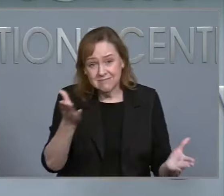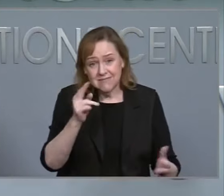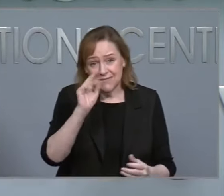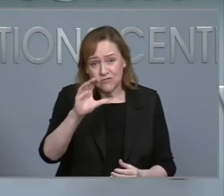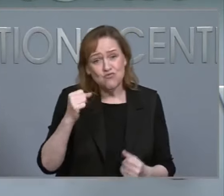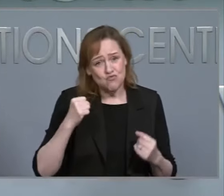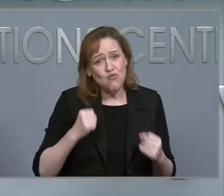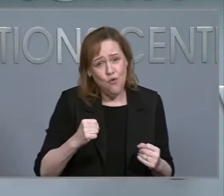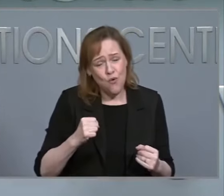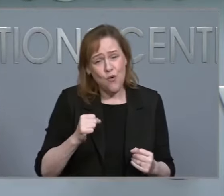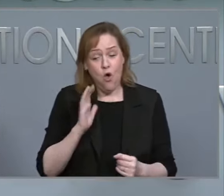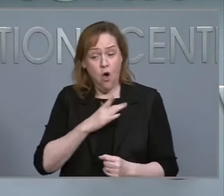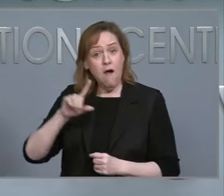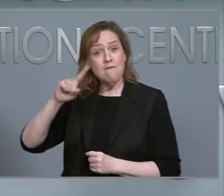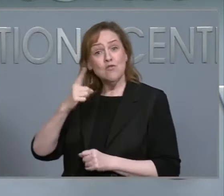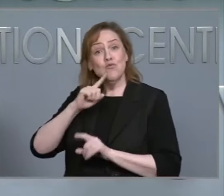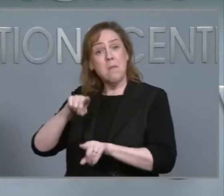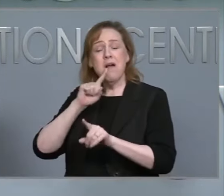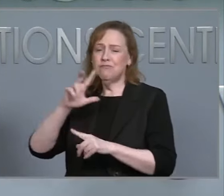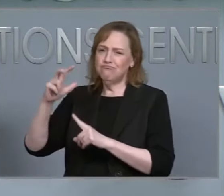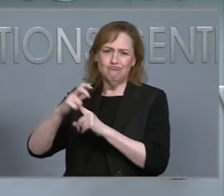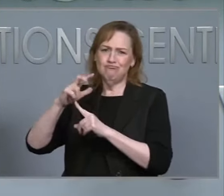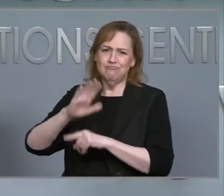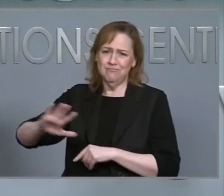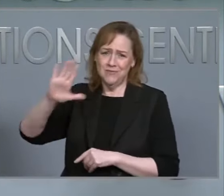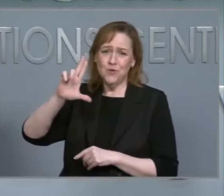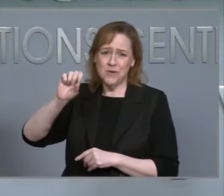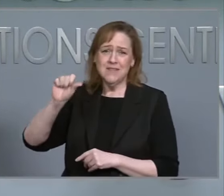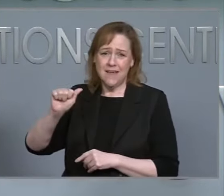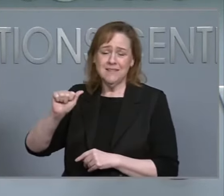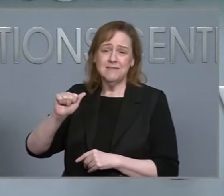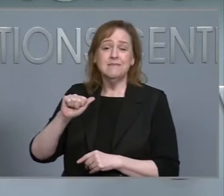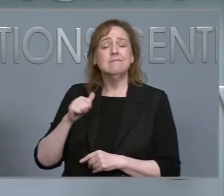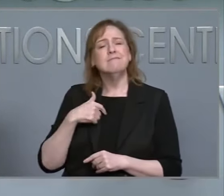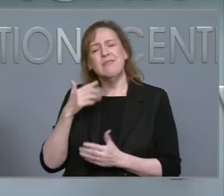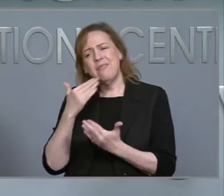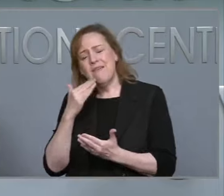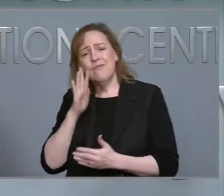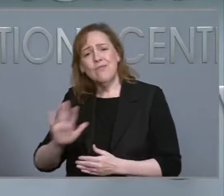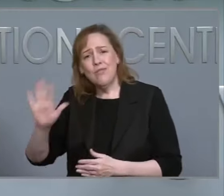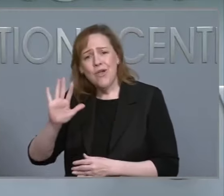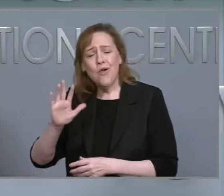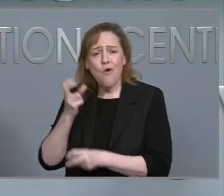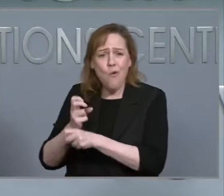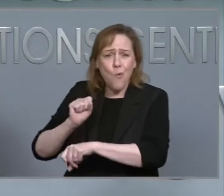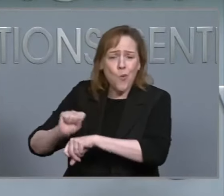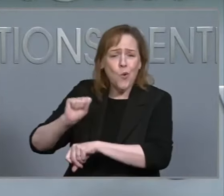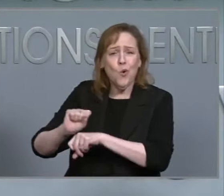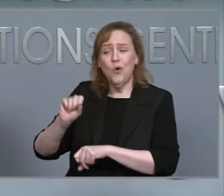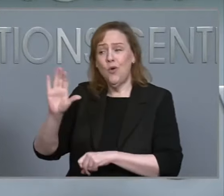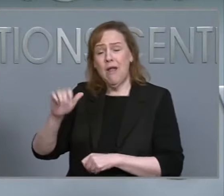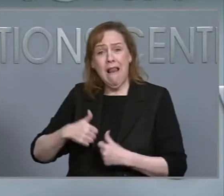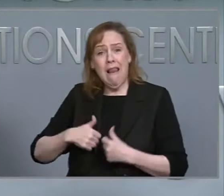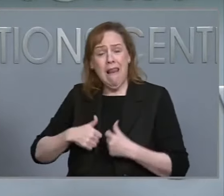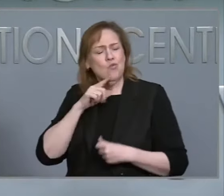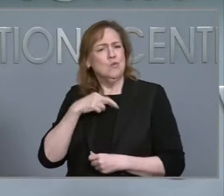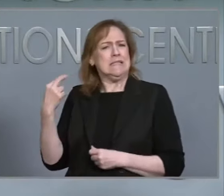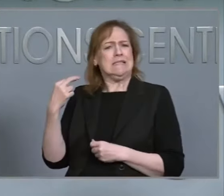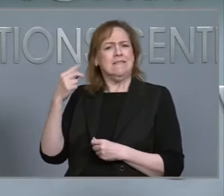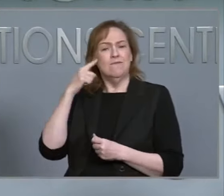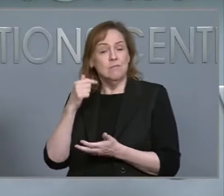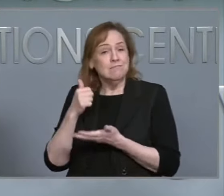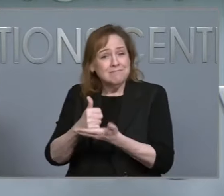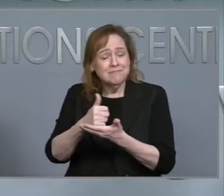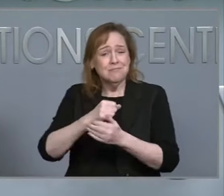responders are the best in the country. I'm thankful for their hard work and for risking their lives to protect all North